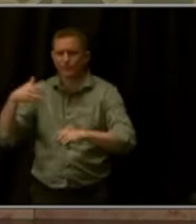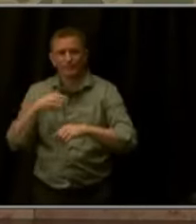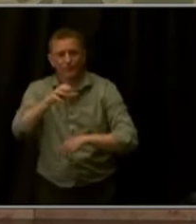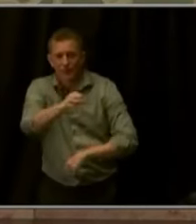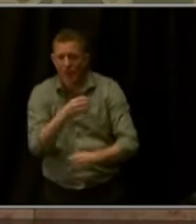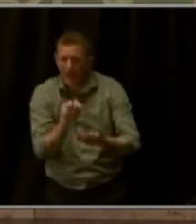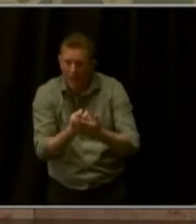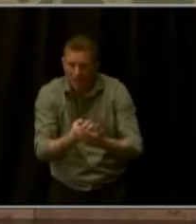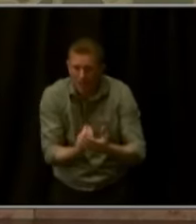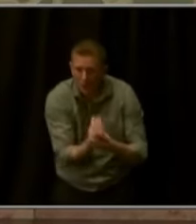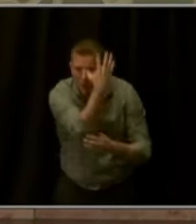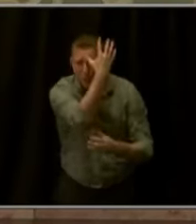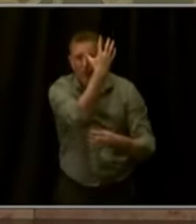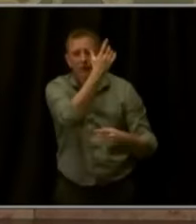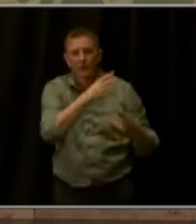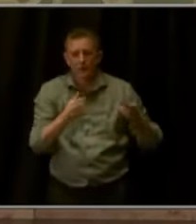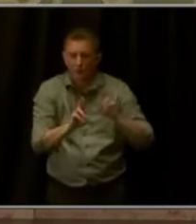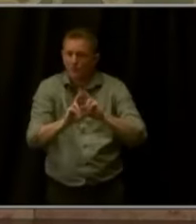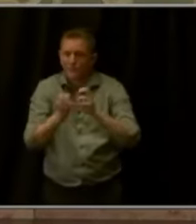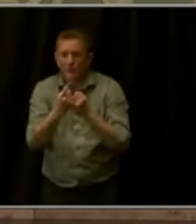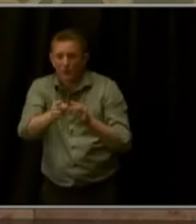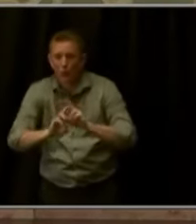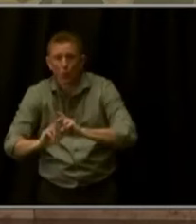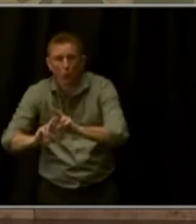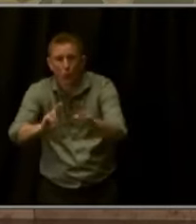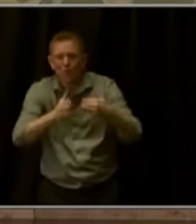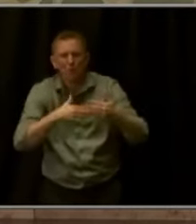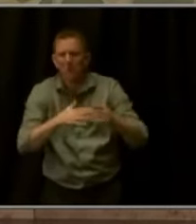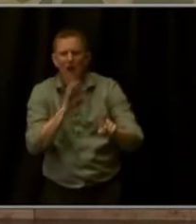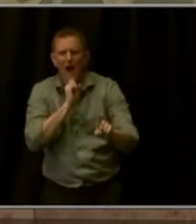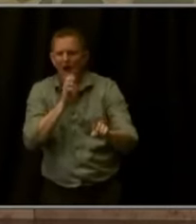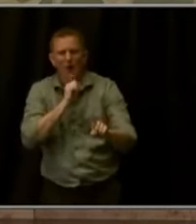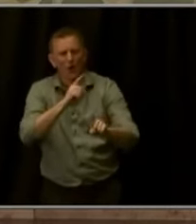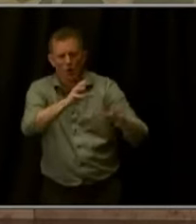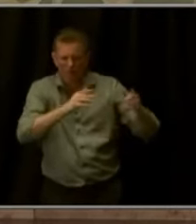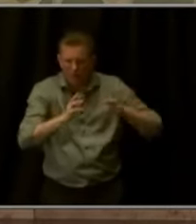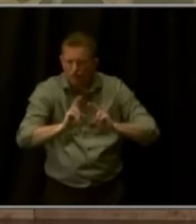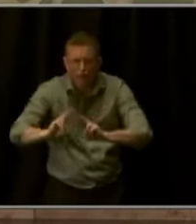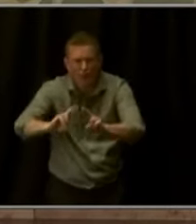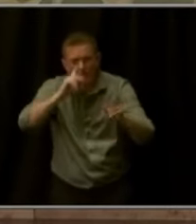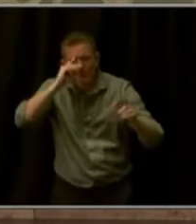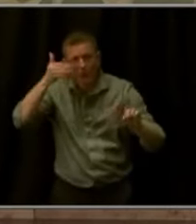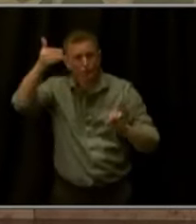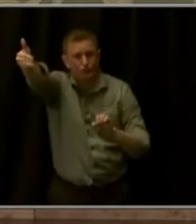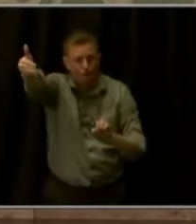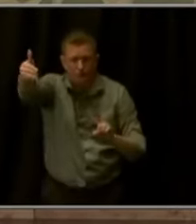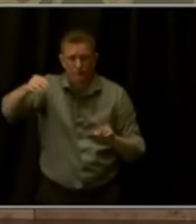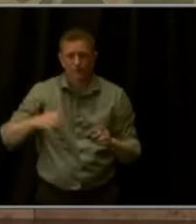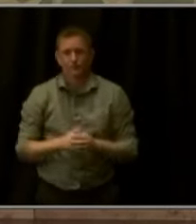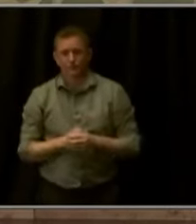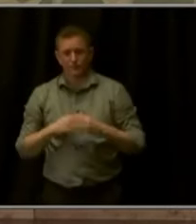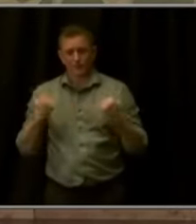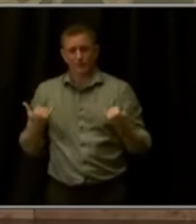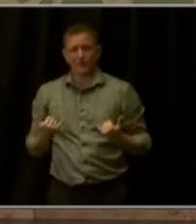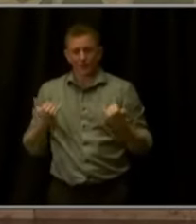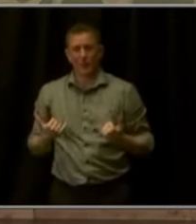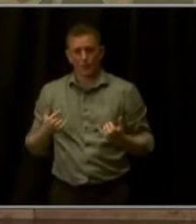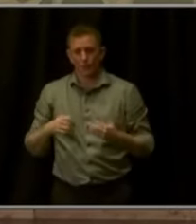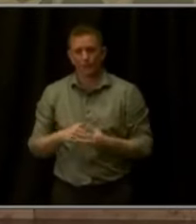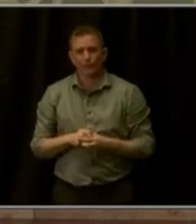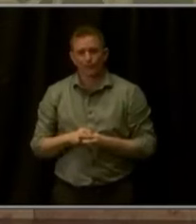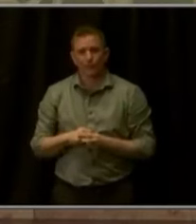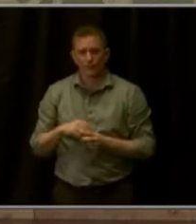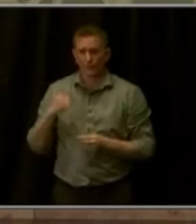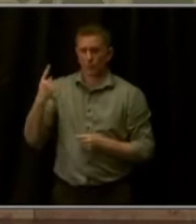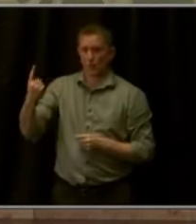of all ages for successful careers. Right now, there's about two job openings for every unemployed Colorado, and we want every person